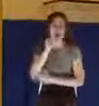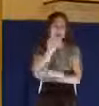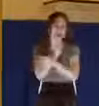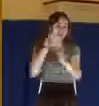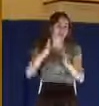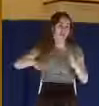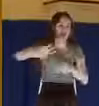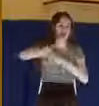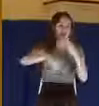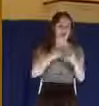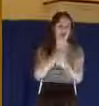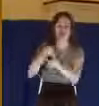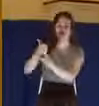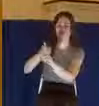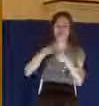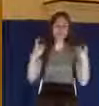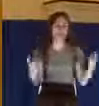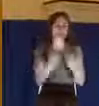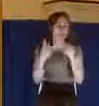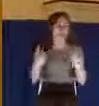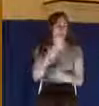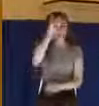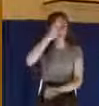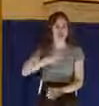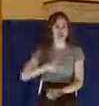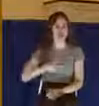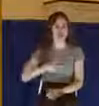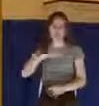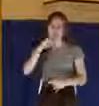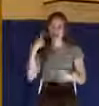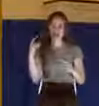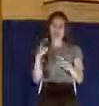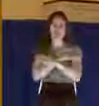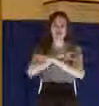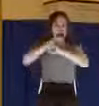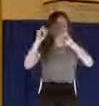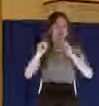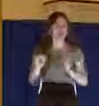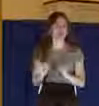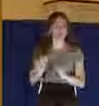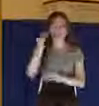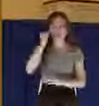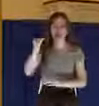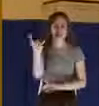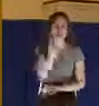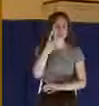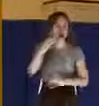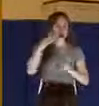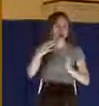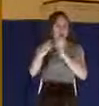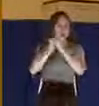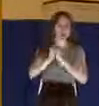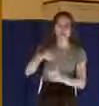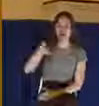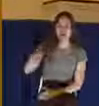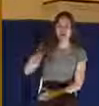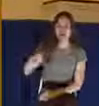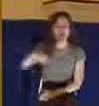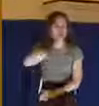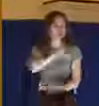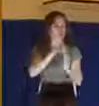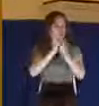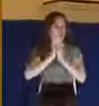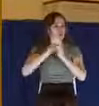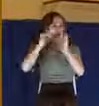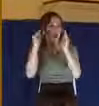man, a sinful man, an abominable idol. All who worship him are abominable idolaters. And Christ did not rise again from